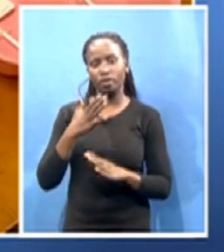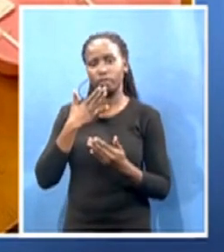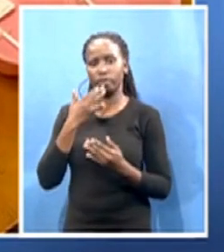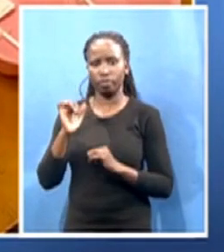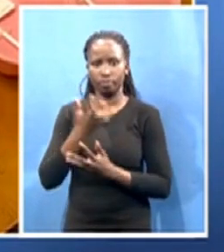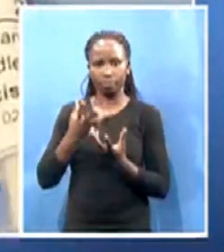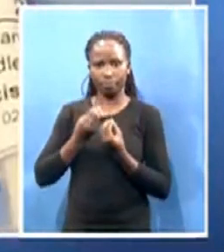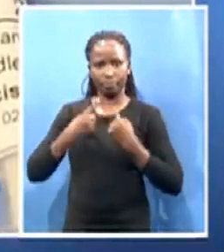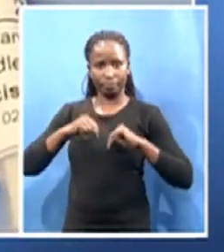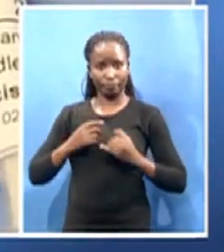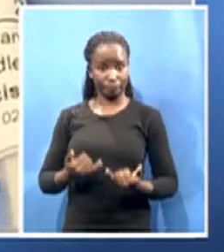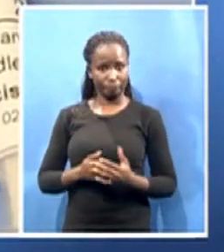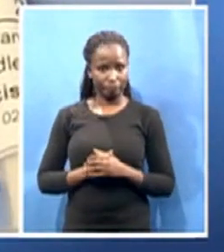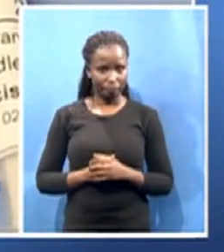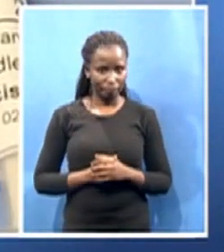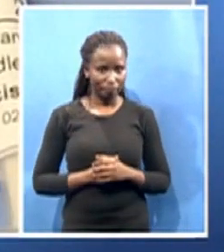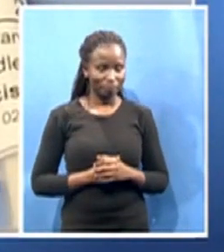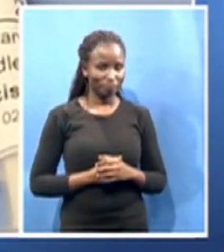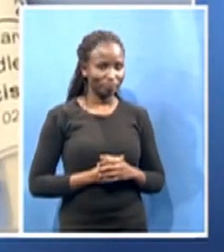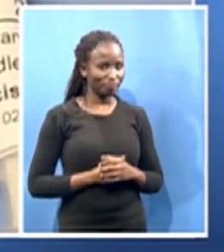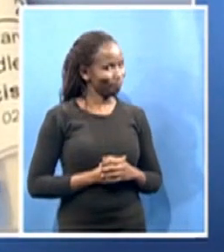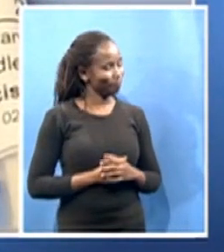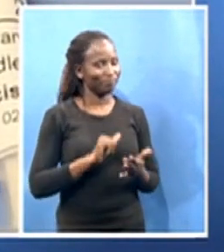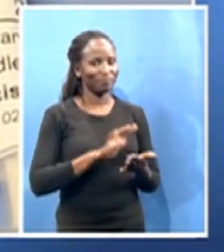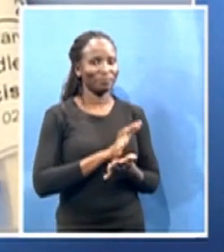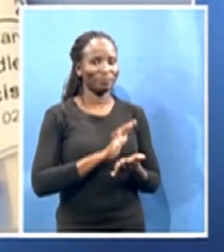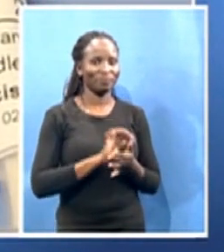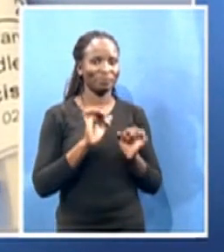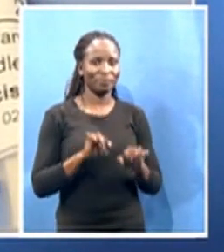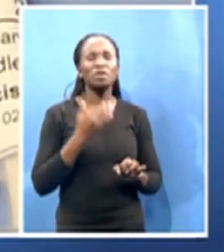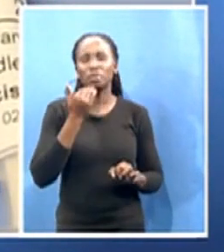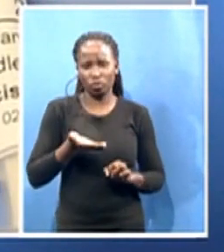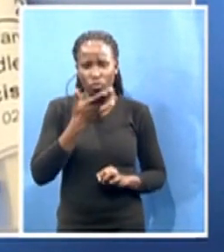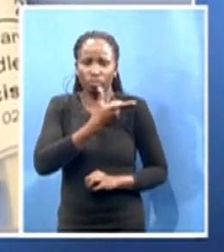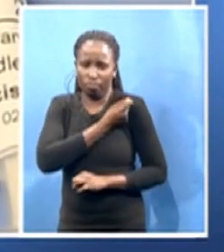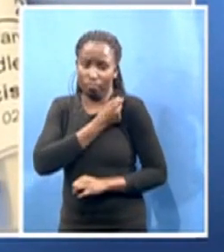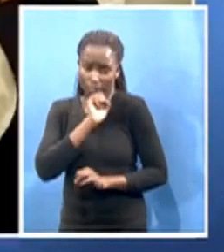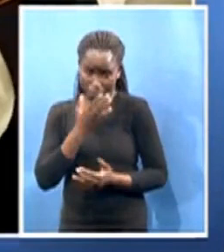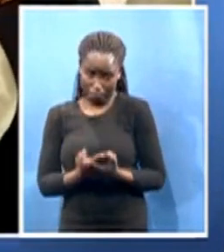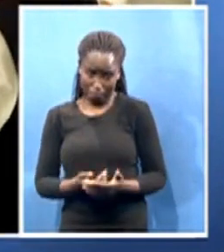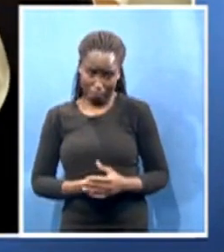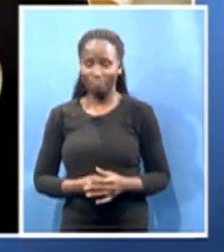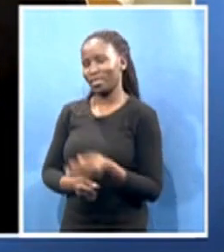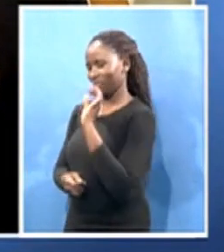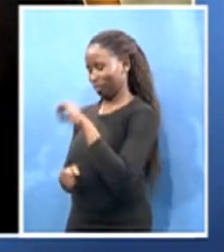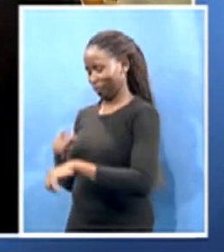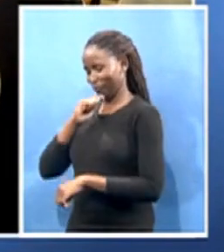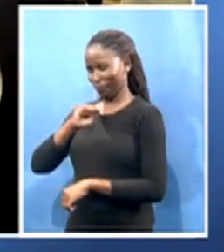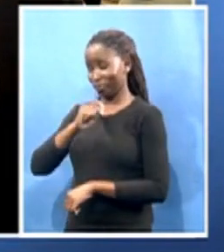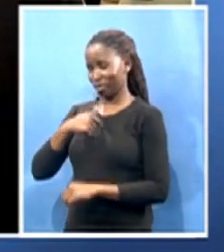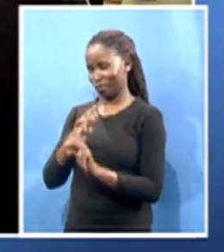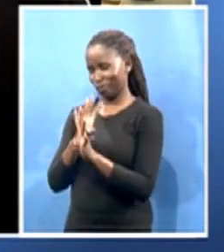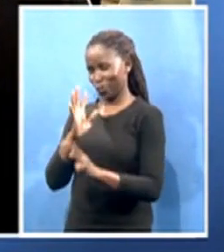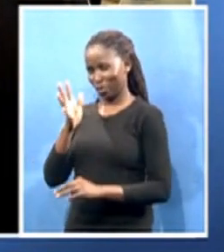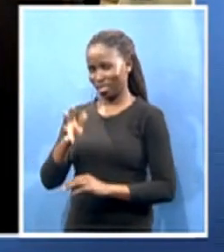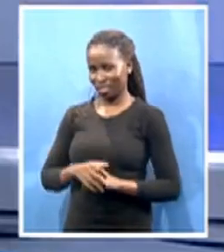An absolute pleasure. And please get vaccinated when you can, as soon as you can. Absolutely. I'm in line. Dr. Karine Bech there